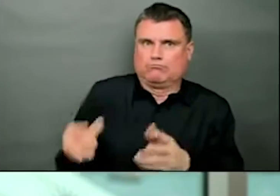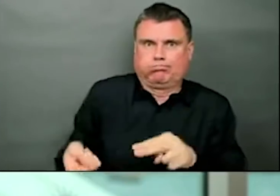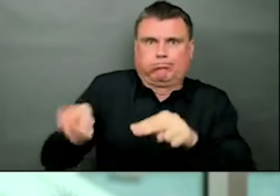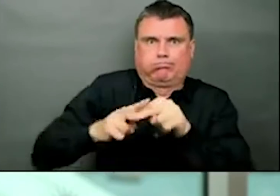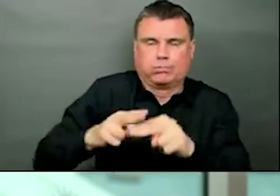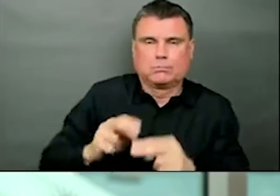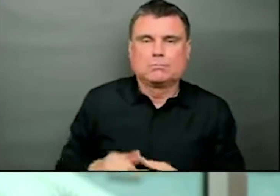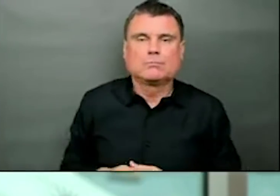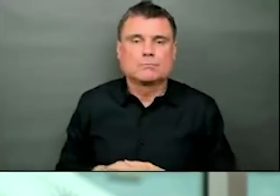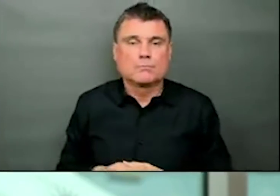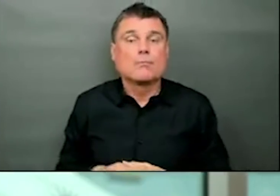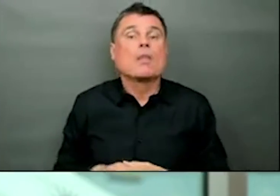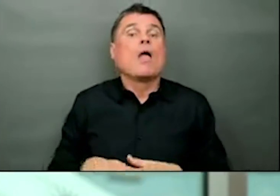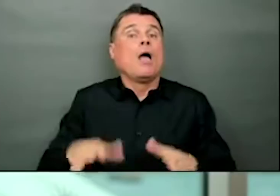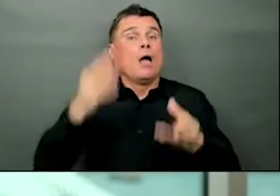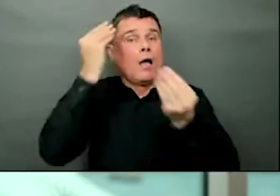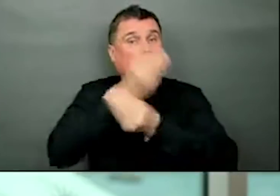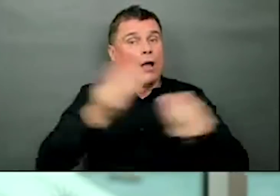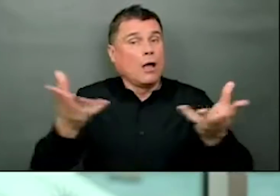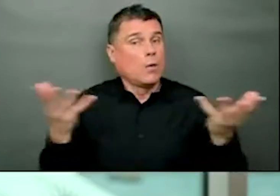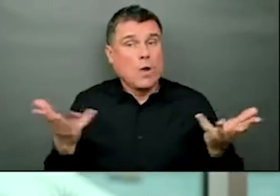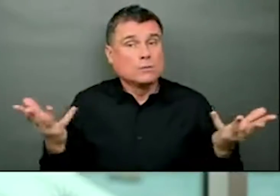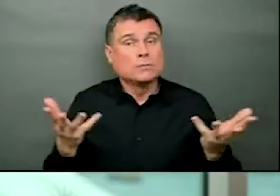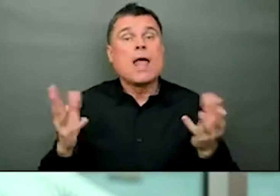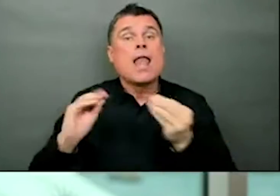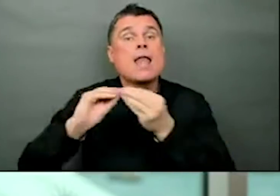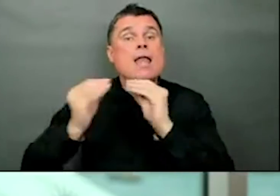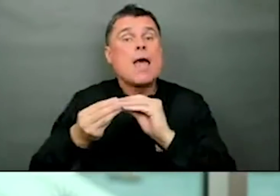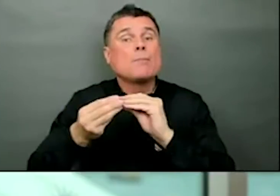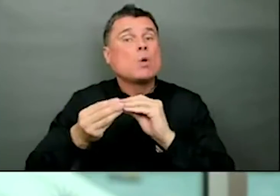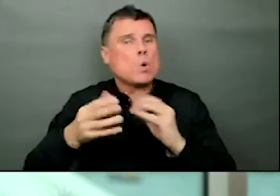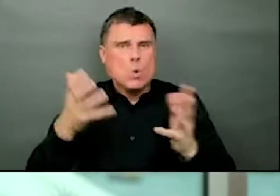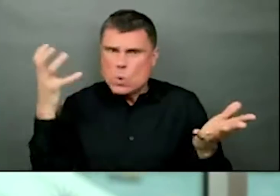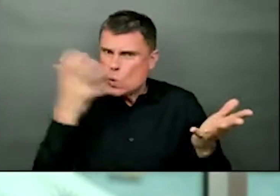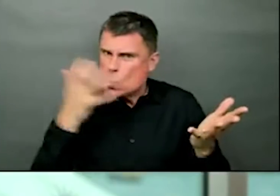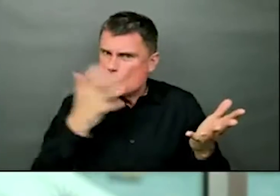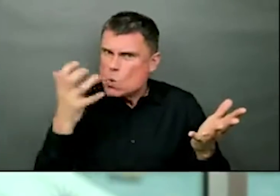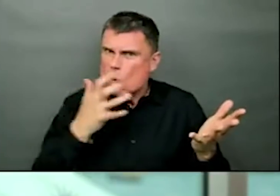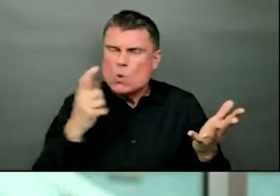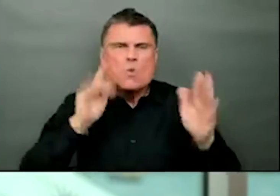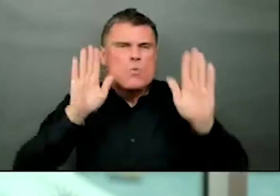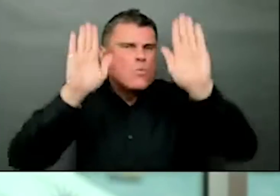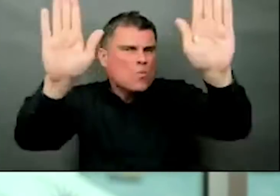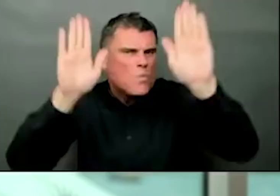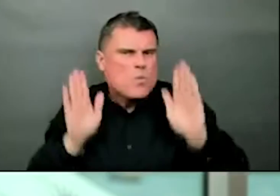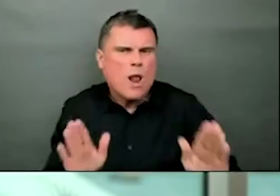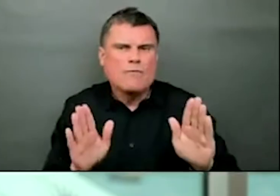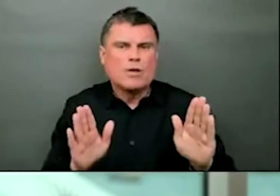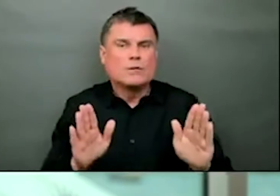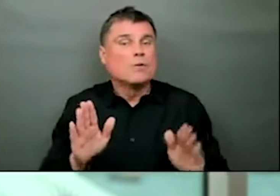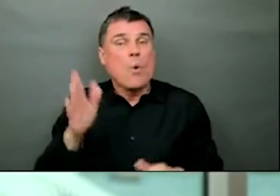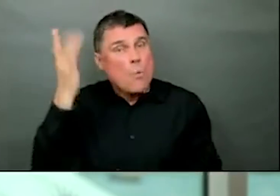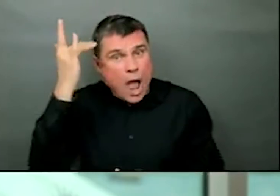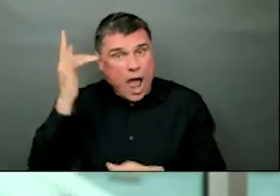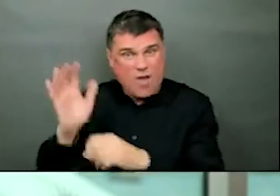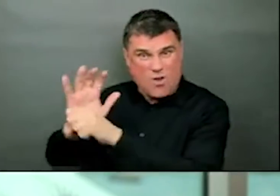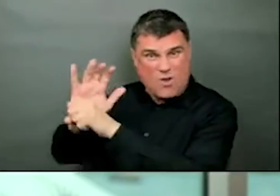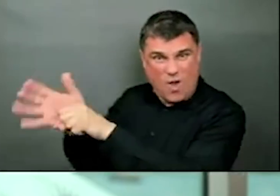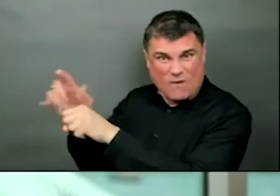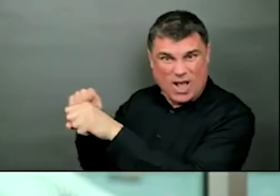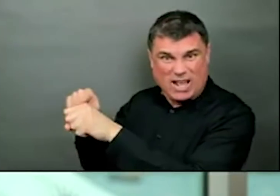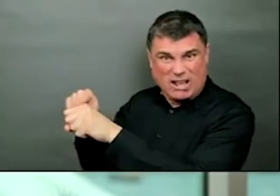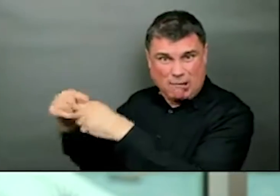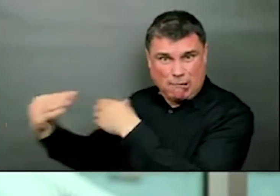exceptional. Especially considering the fact that COVID-19 does cause surgeries and safety